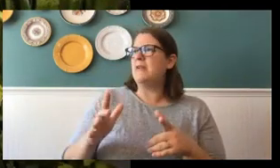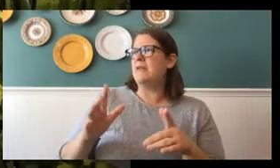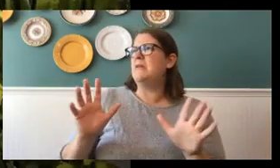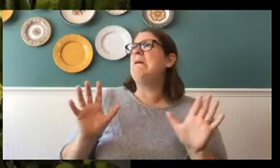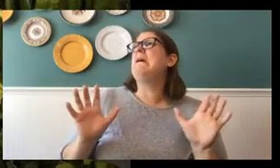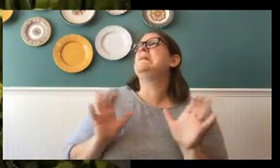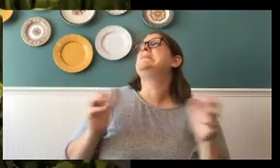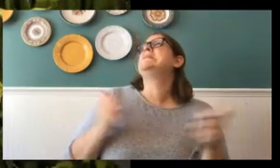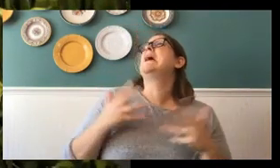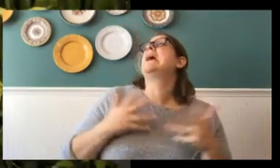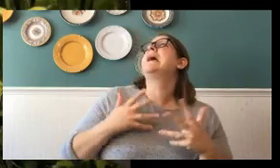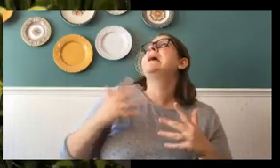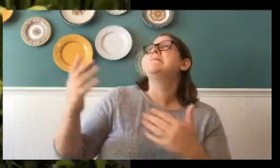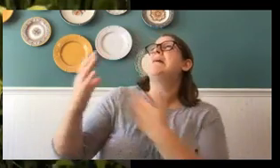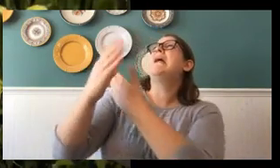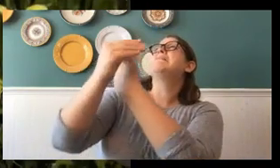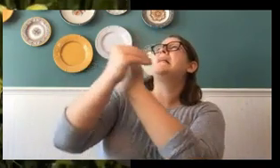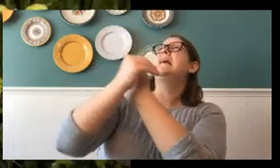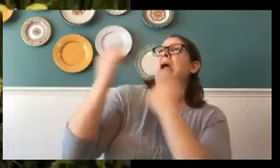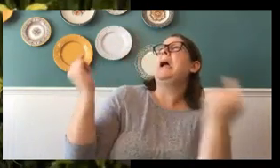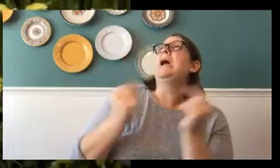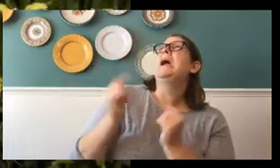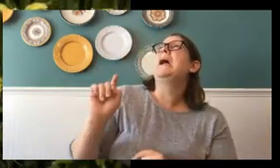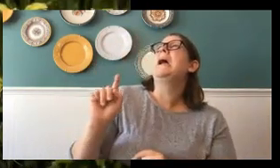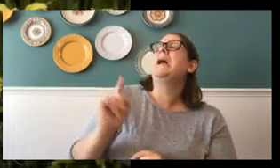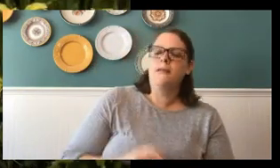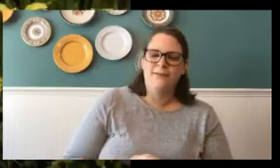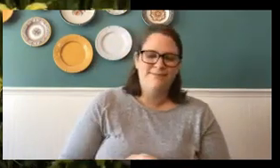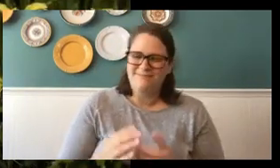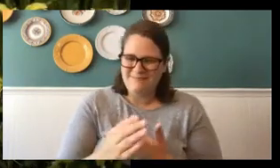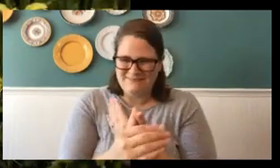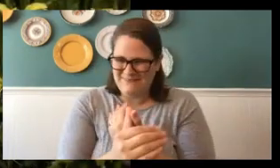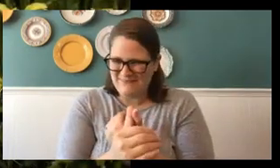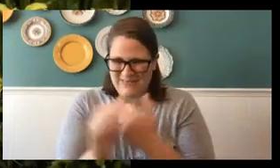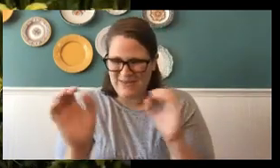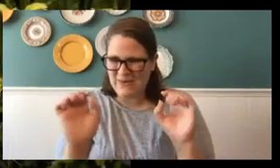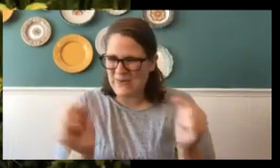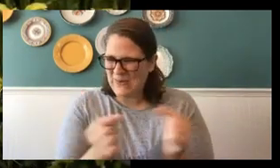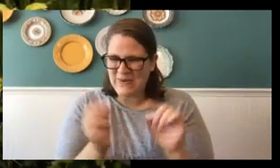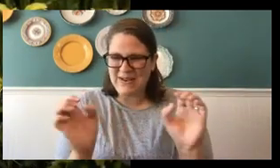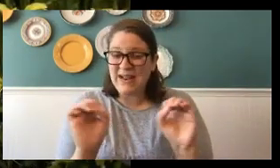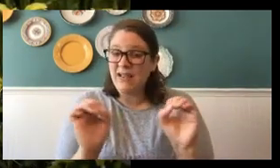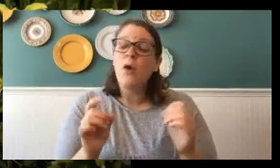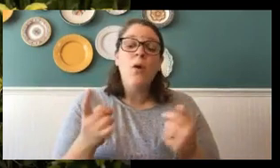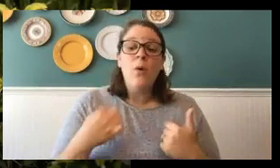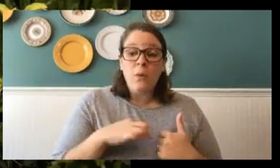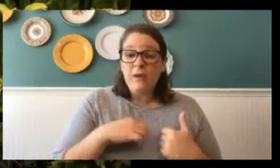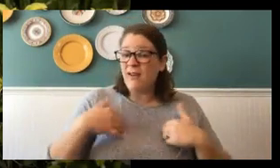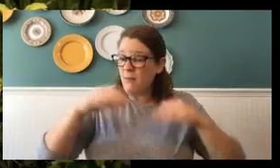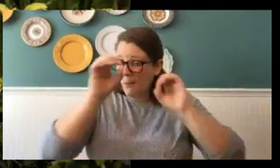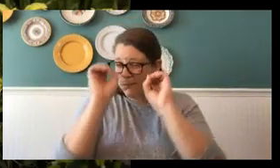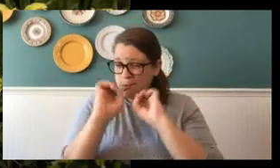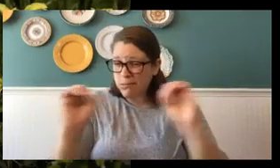And the butterfly is going to hurt you. Butterflies don't hurt. There are actually no harmful butterflies out there. And